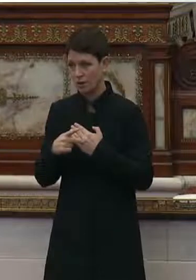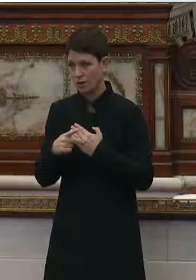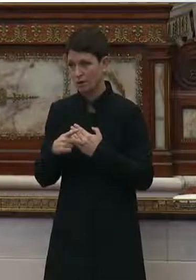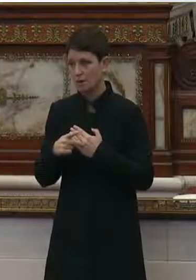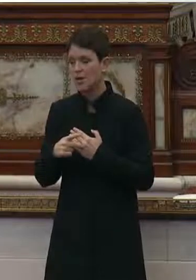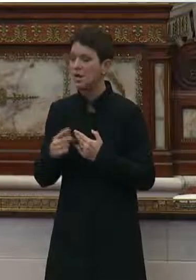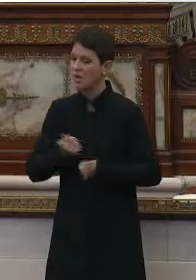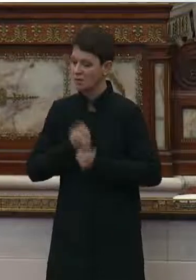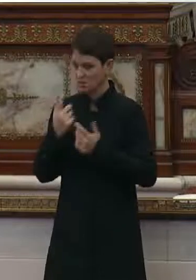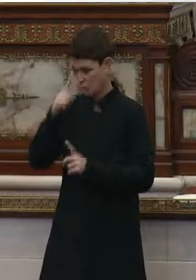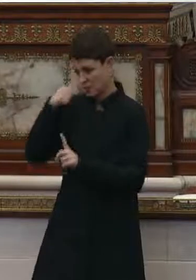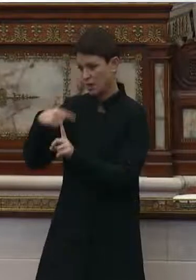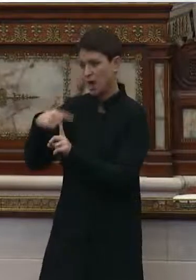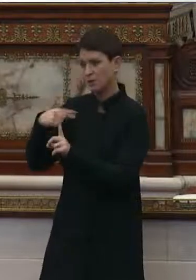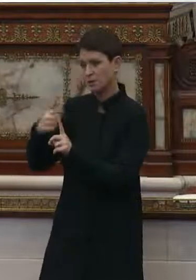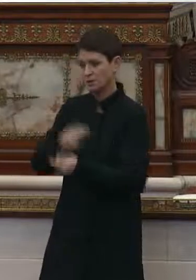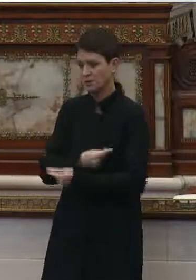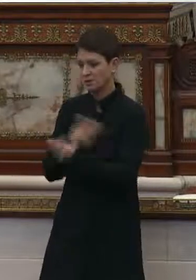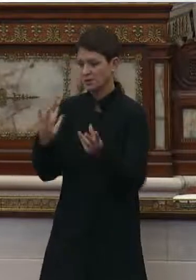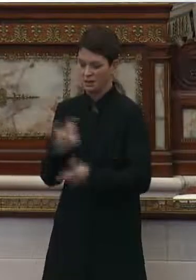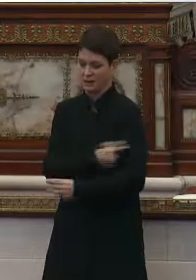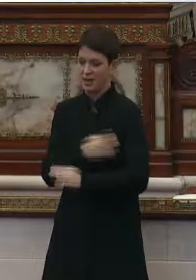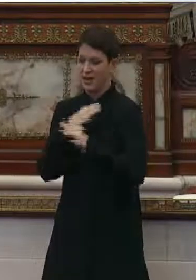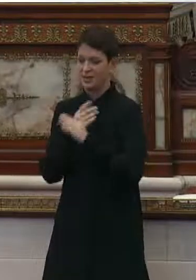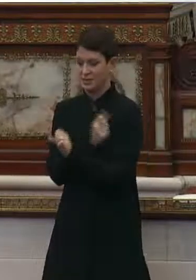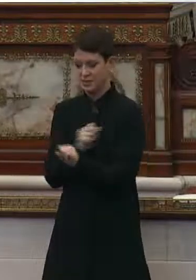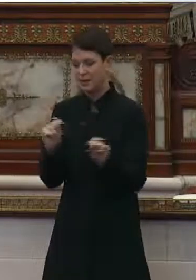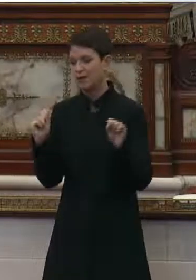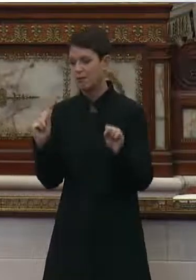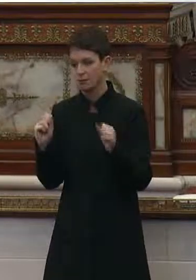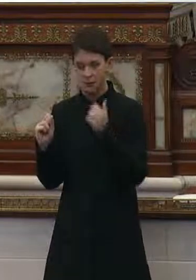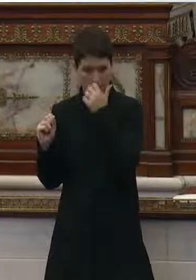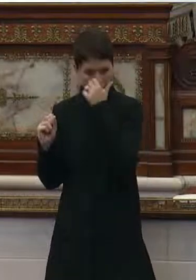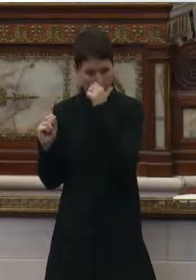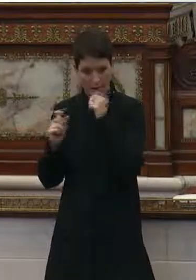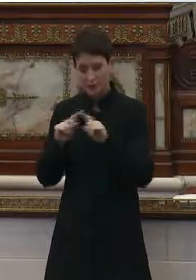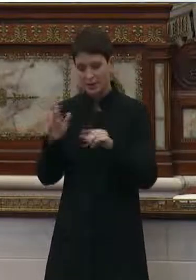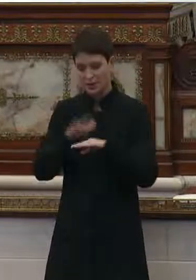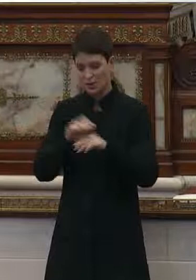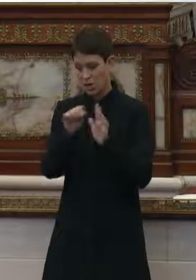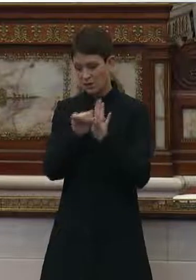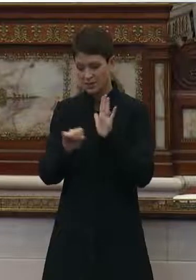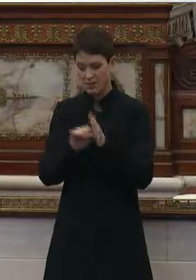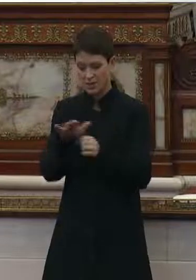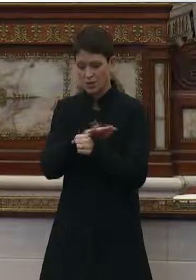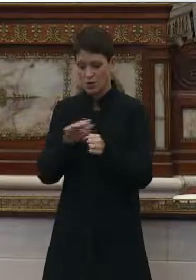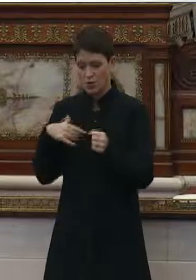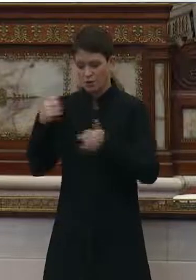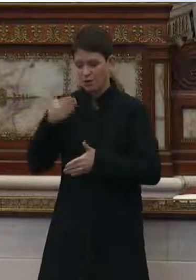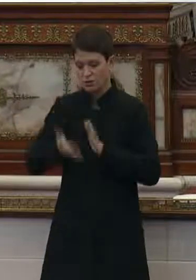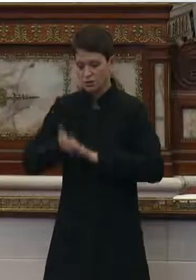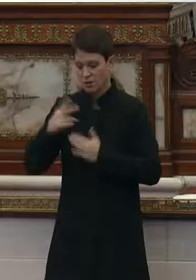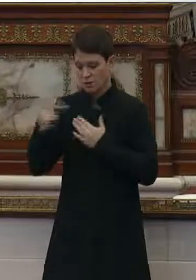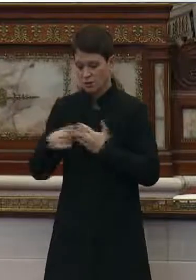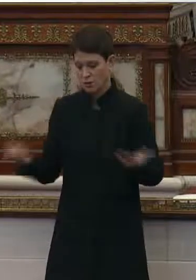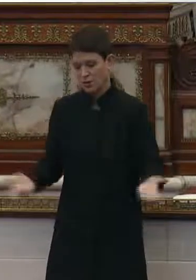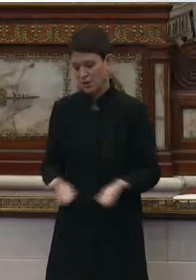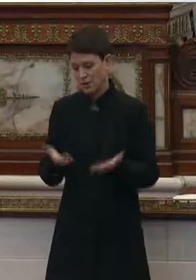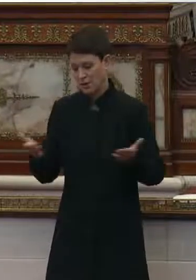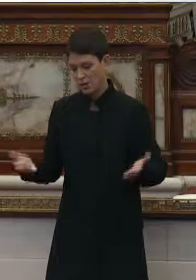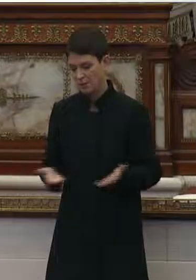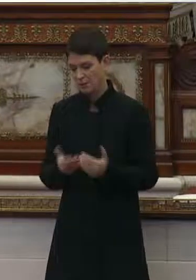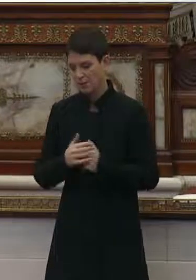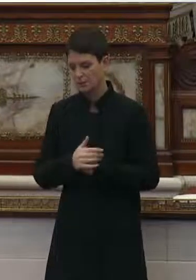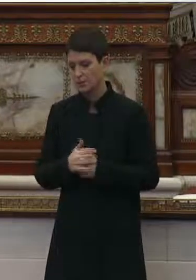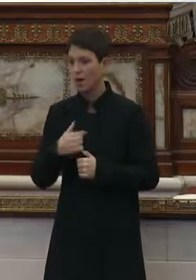optimism on delivering the vaccine to states, it will be up to the state and local officials to run that program here. I